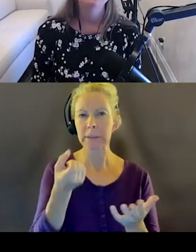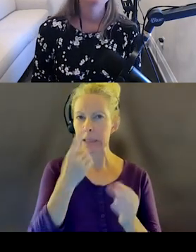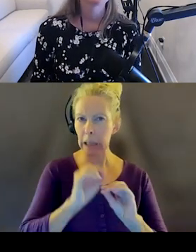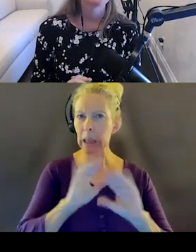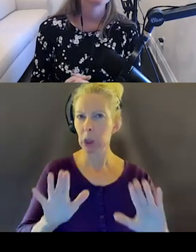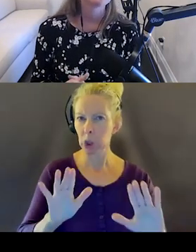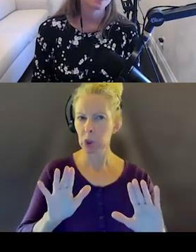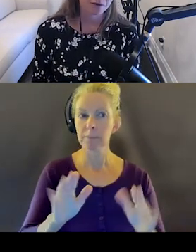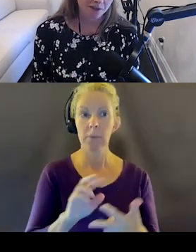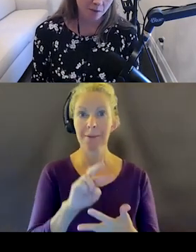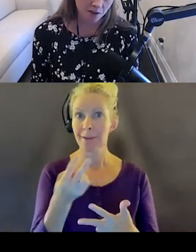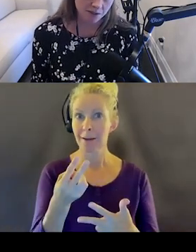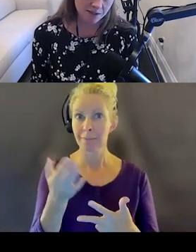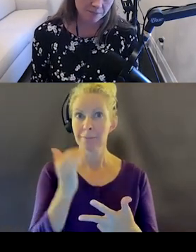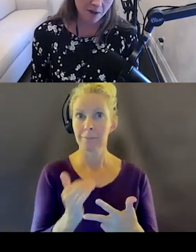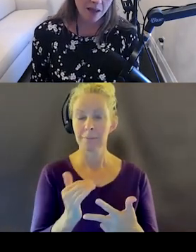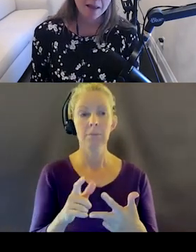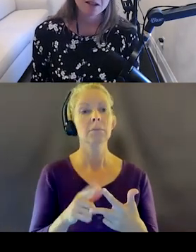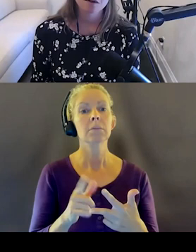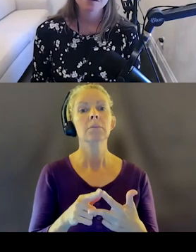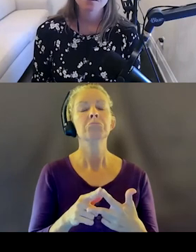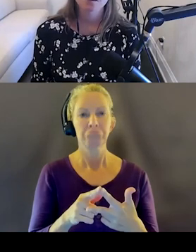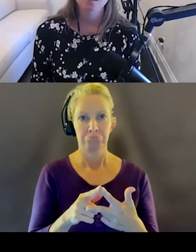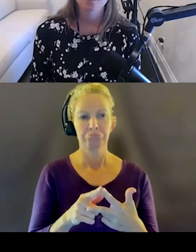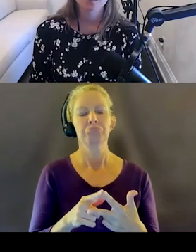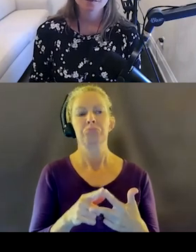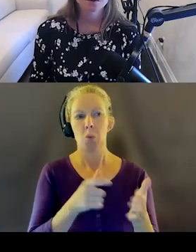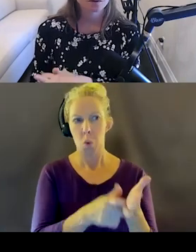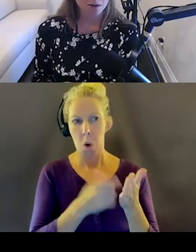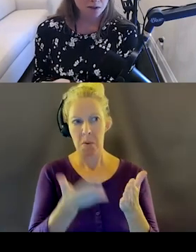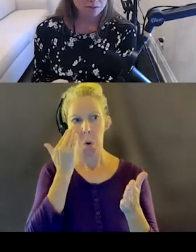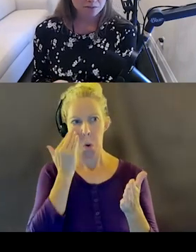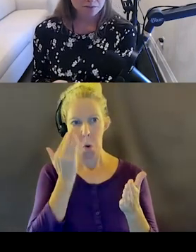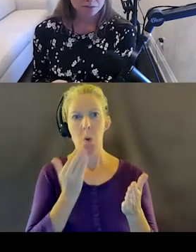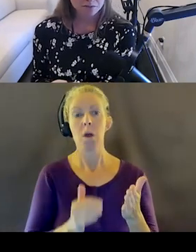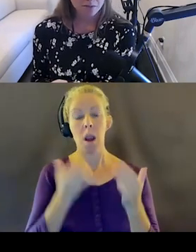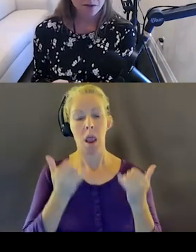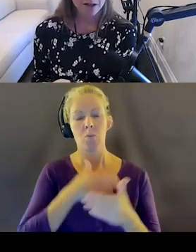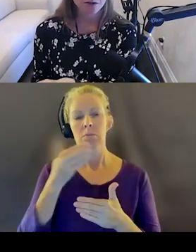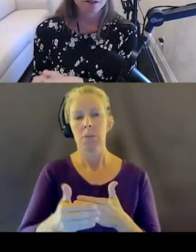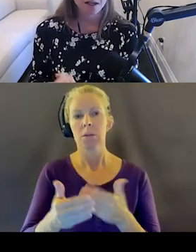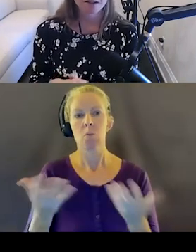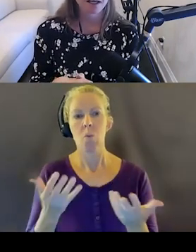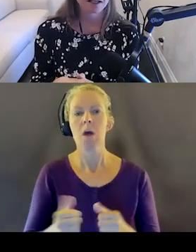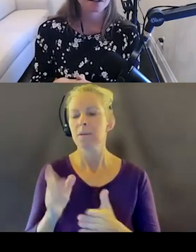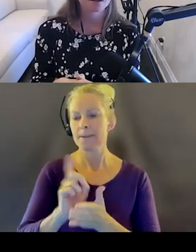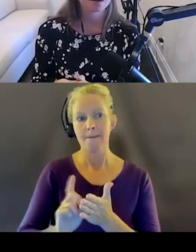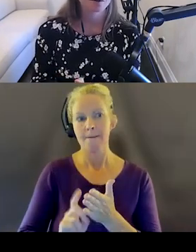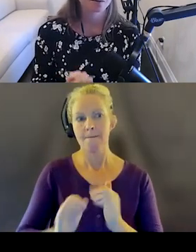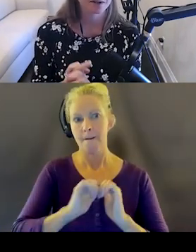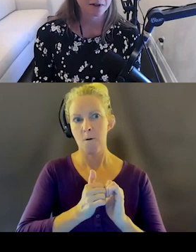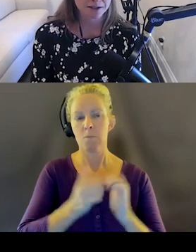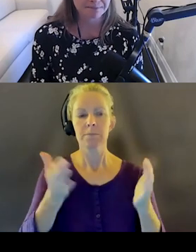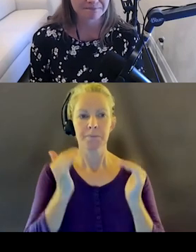And then you need to know how to design for these requirements. And then you also need to know who should be doing the work so that you can assign the task